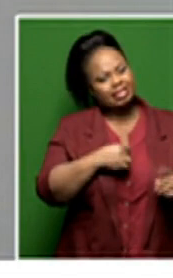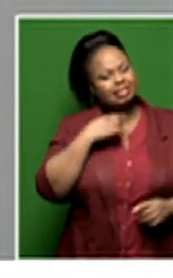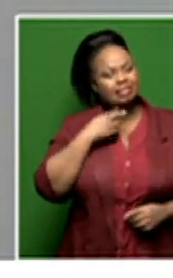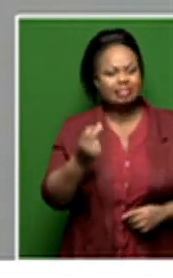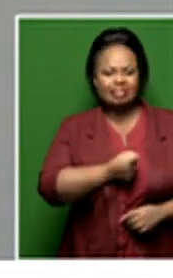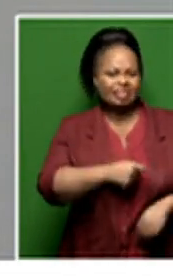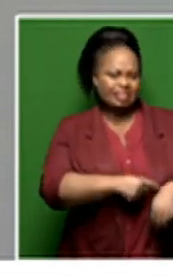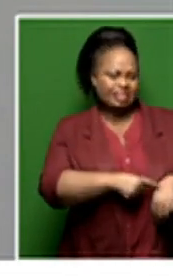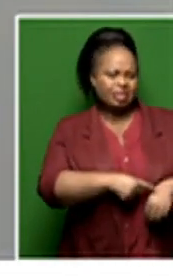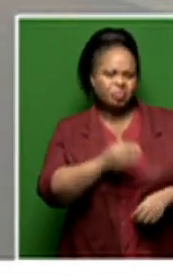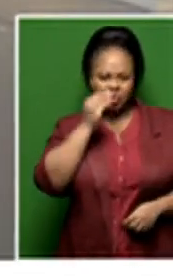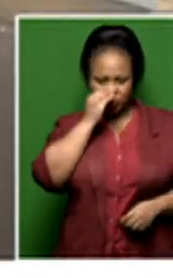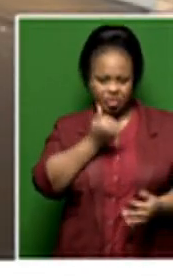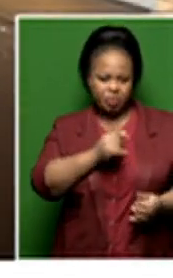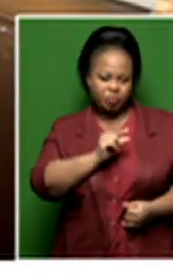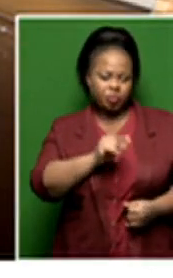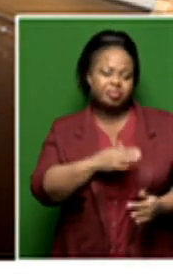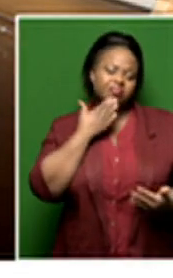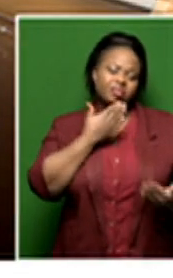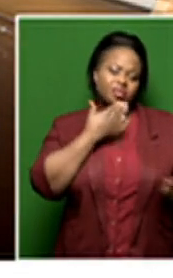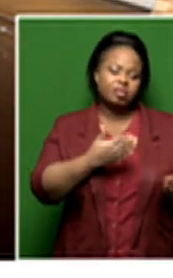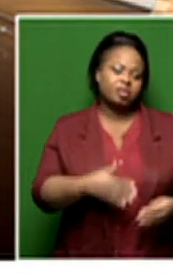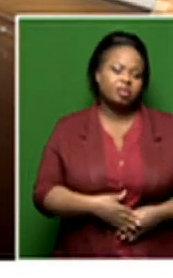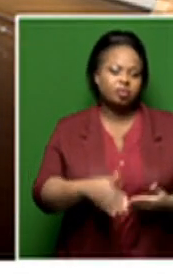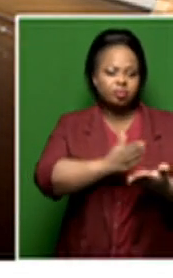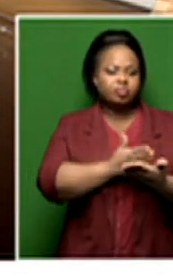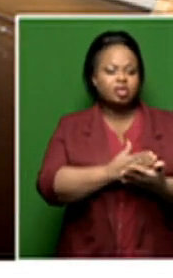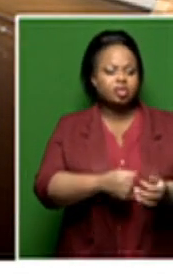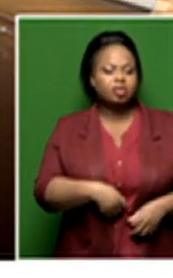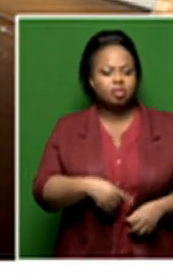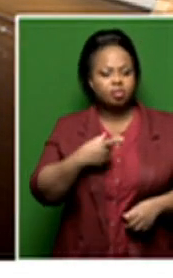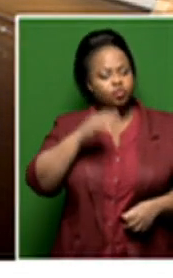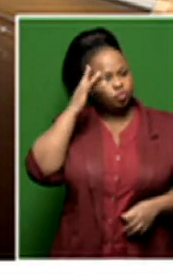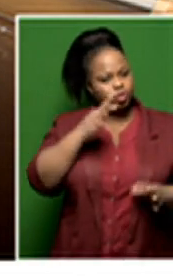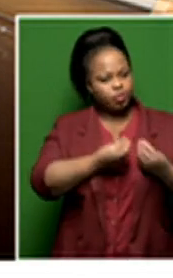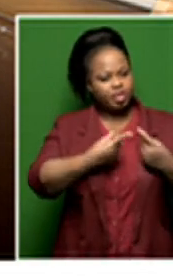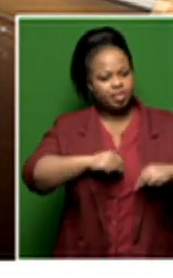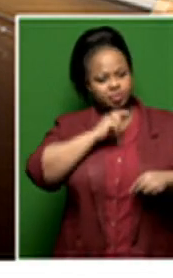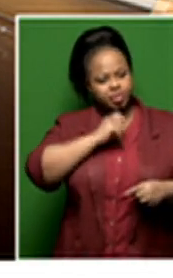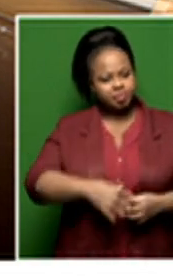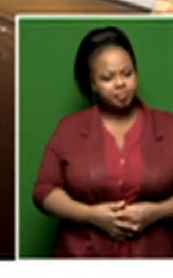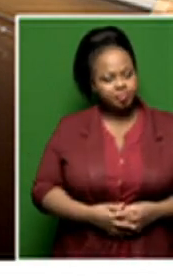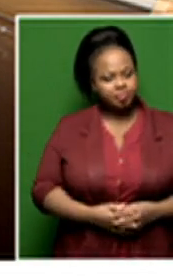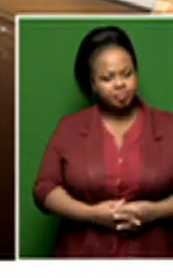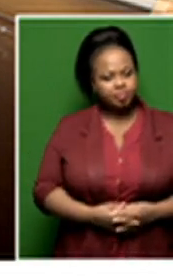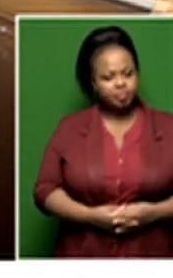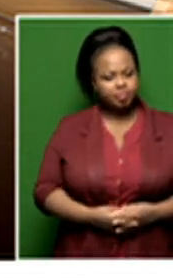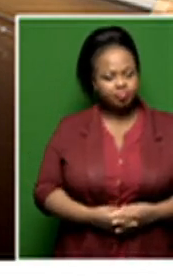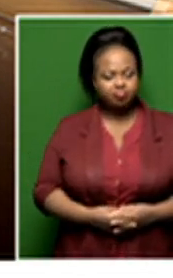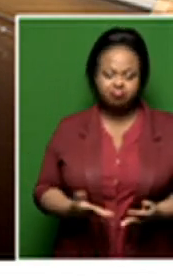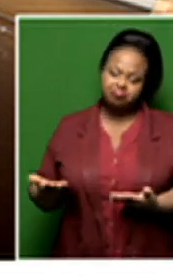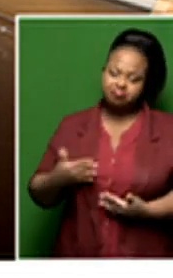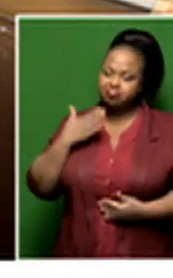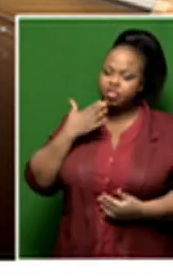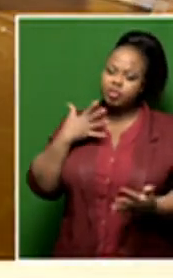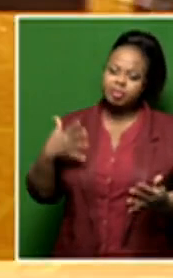are out of time. I need to take news. But thank you so much for sharing your thoughts and your reflections with us this morning. You're welcome,